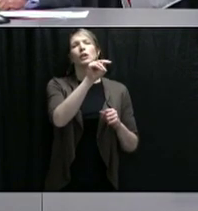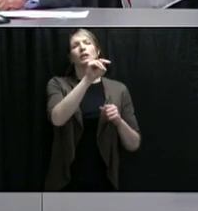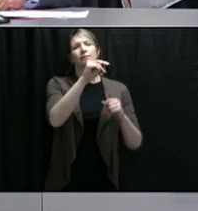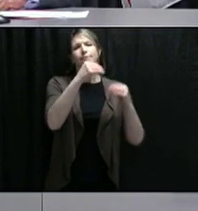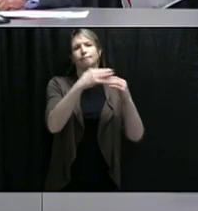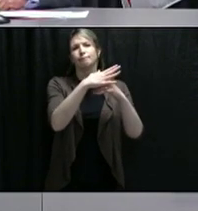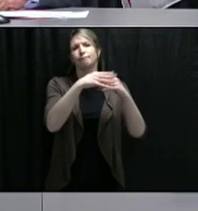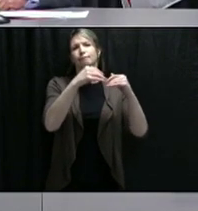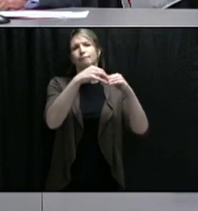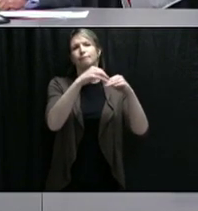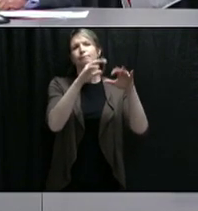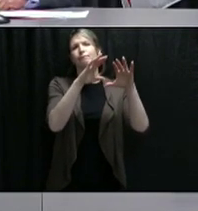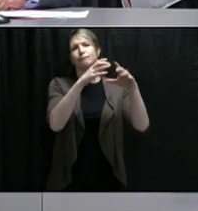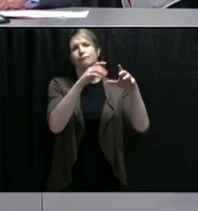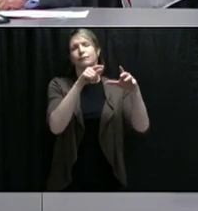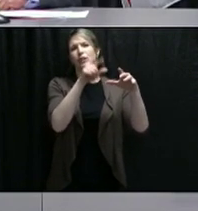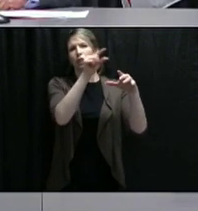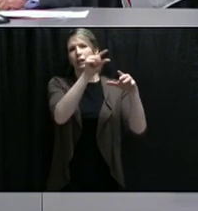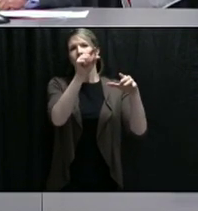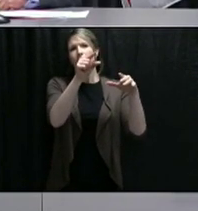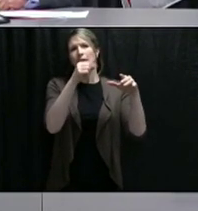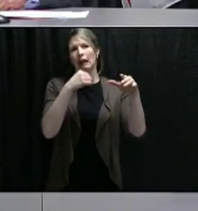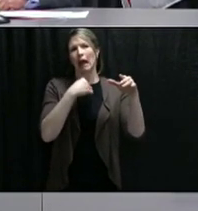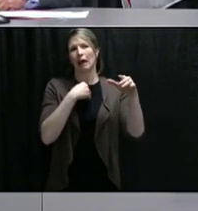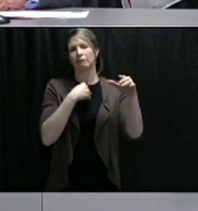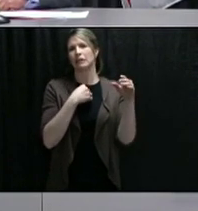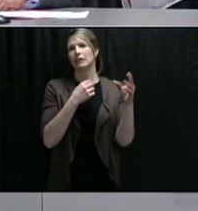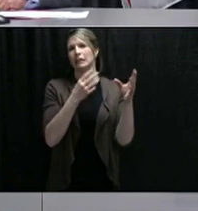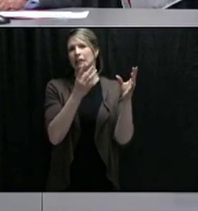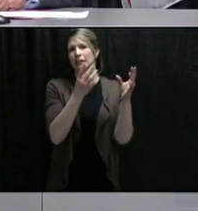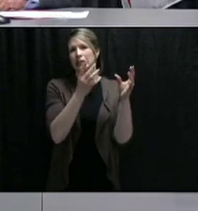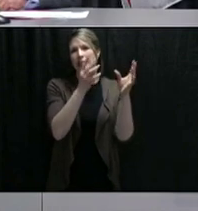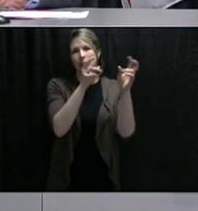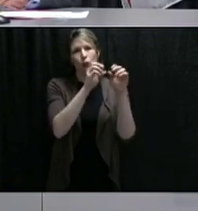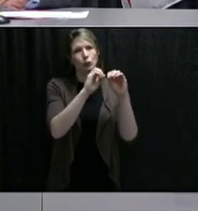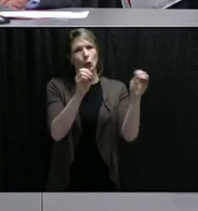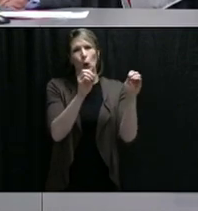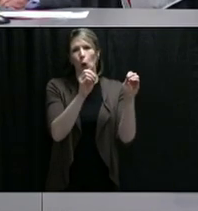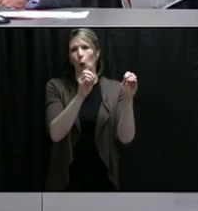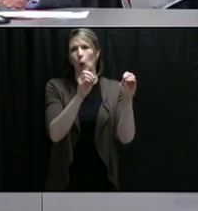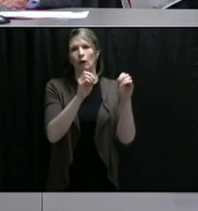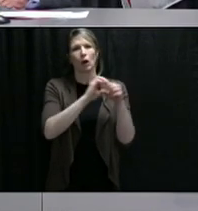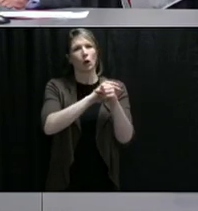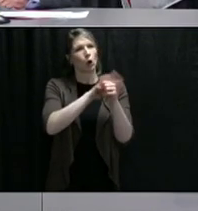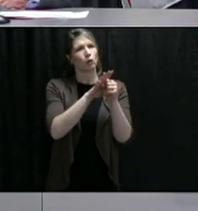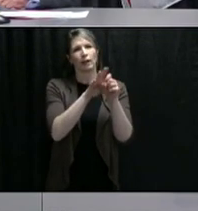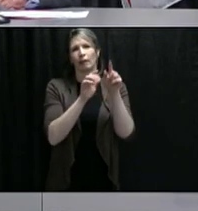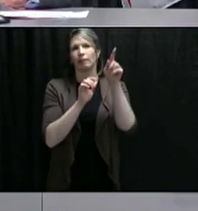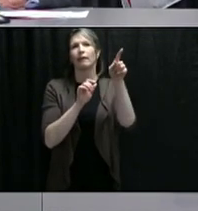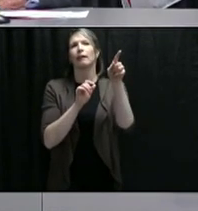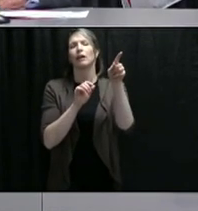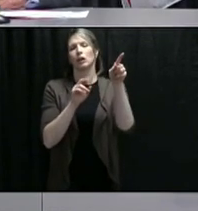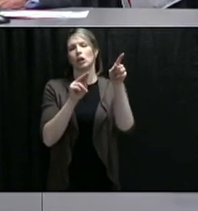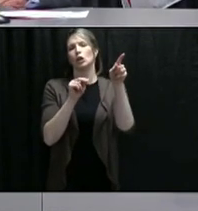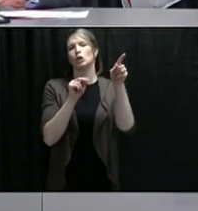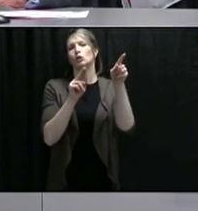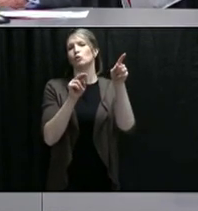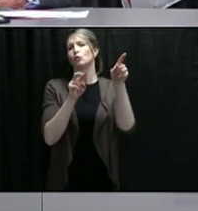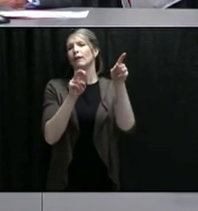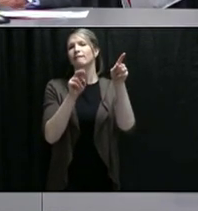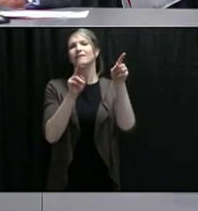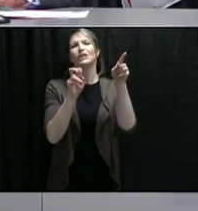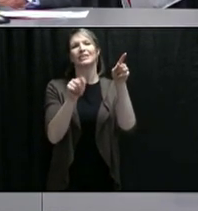seeing on the official website something different. So in light of this, can you just clarify what's being done to ensure that Indigenous governments